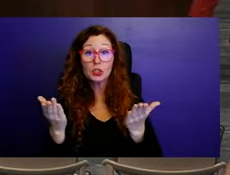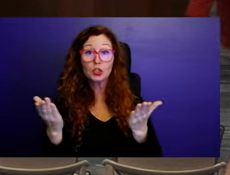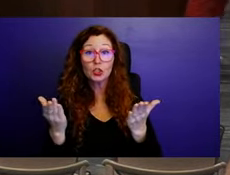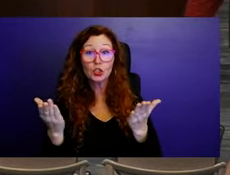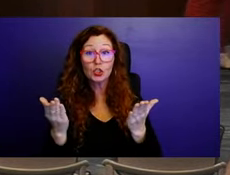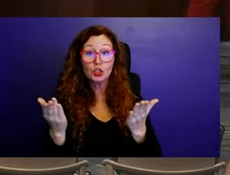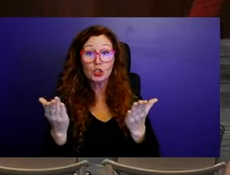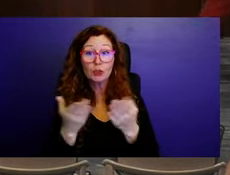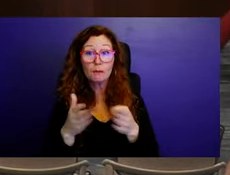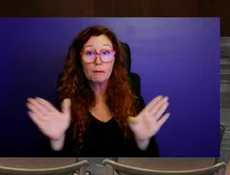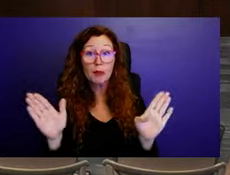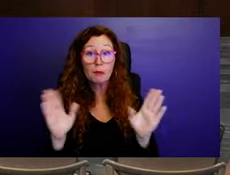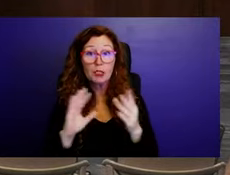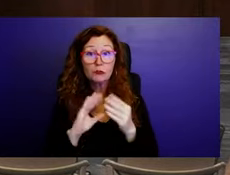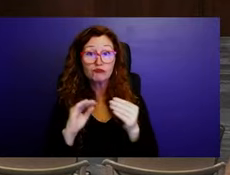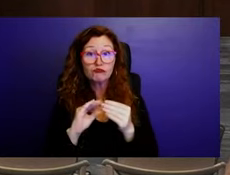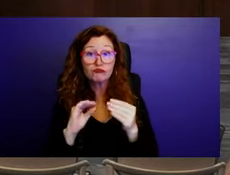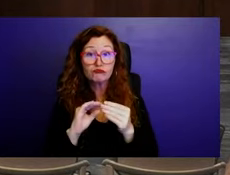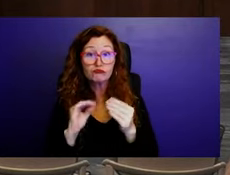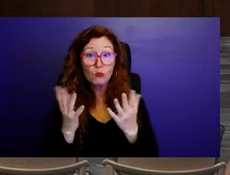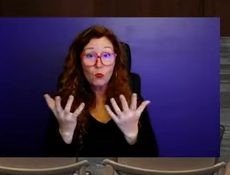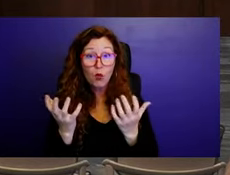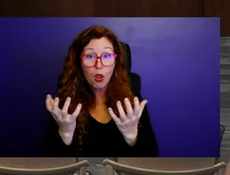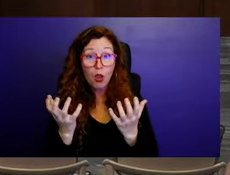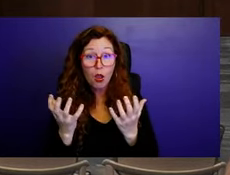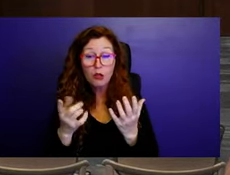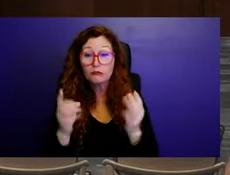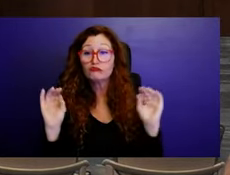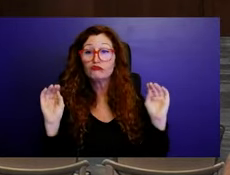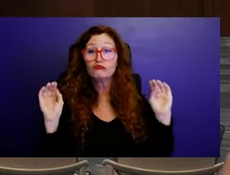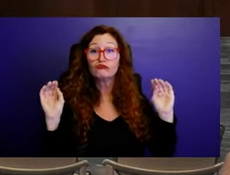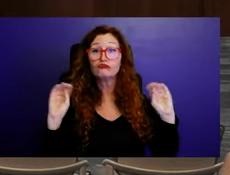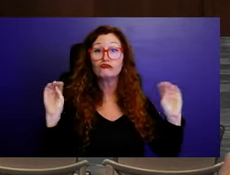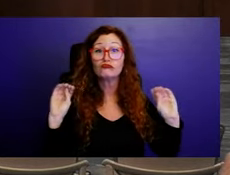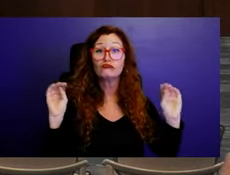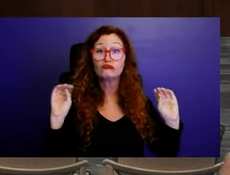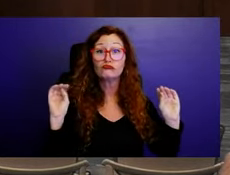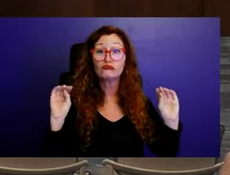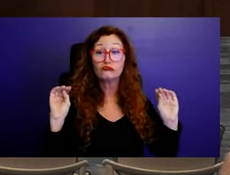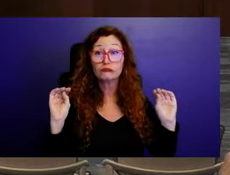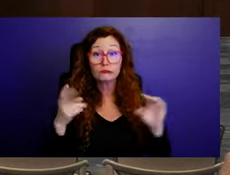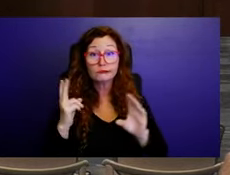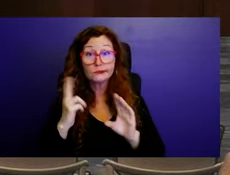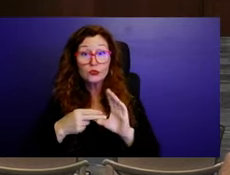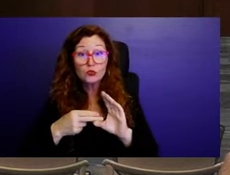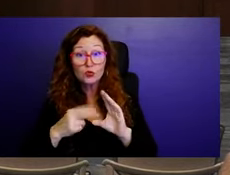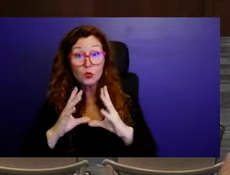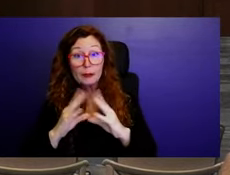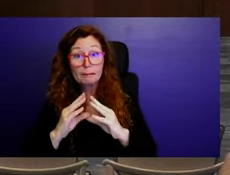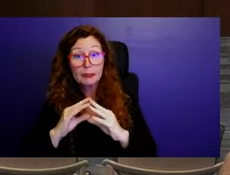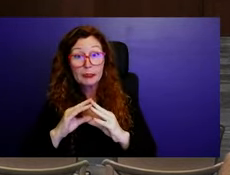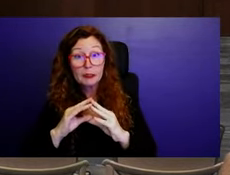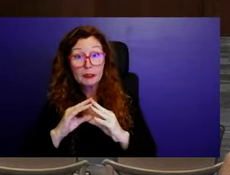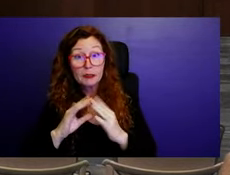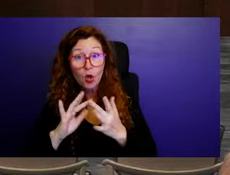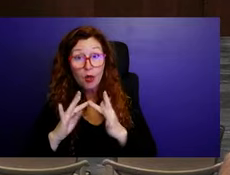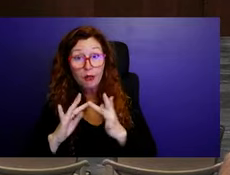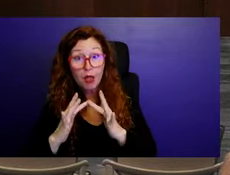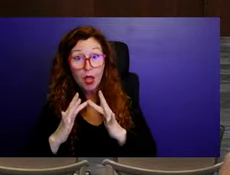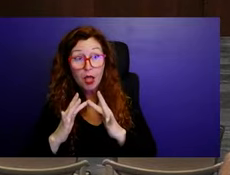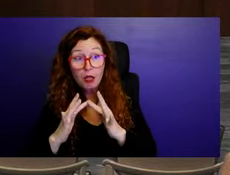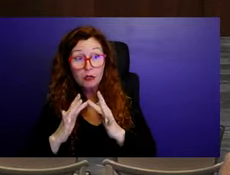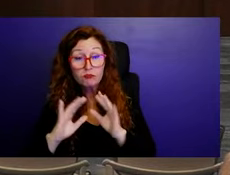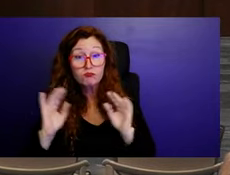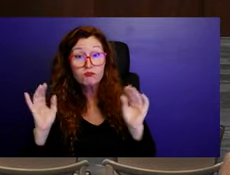Seeing no one approaching the podium, is there anybody online? That is a no. With that public audience is now closed. I'll turn back now to the